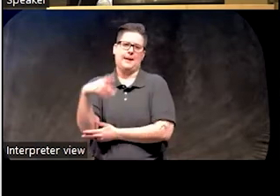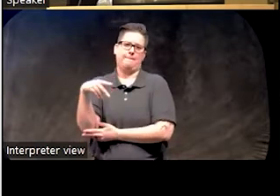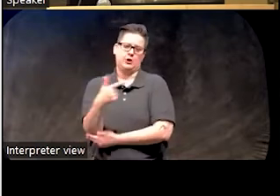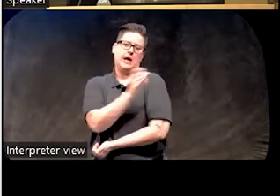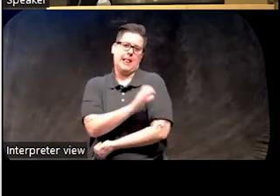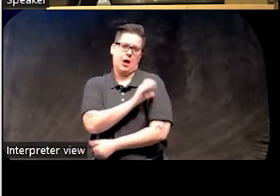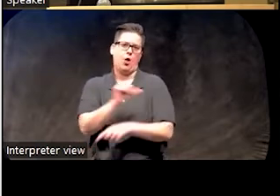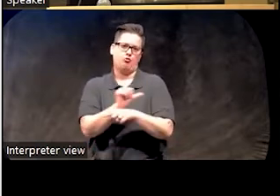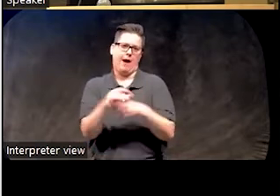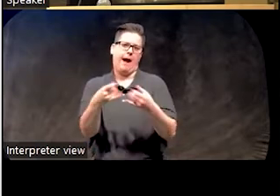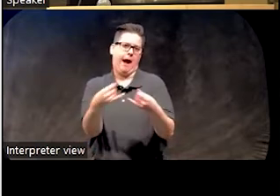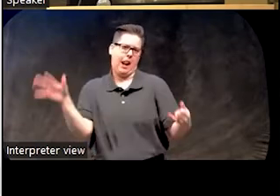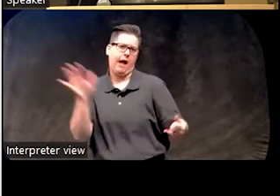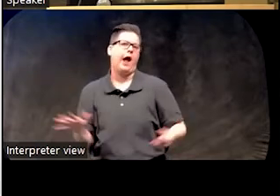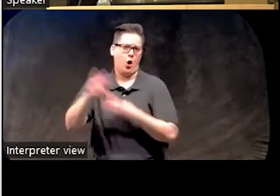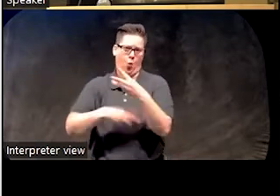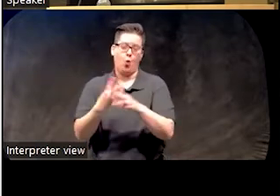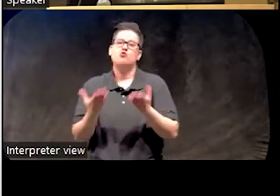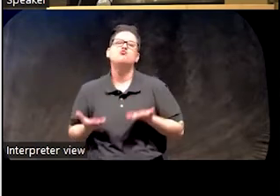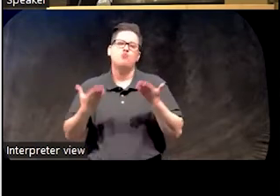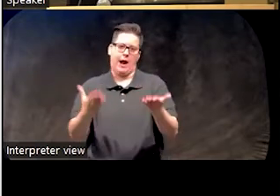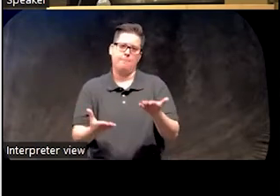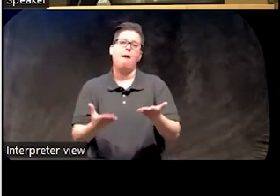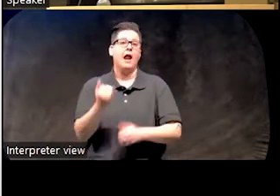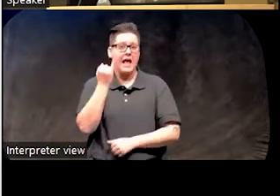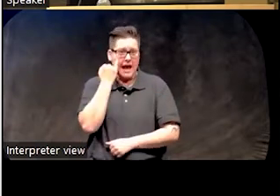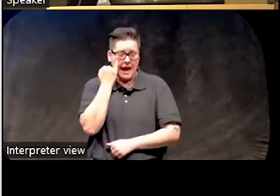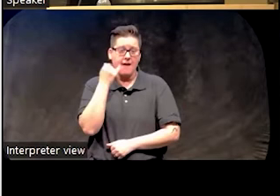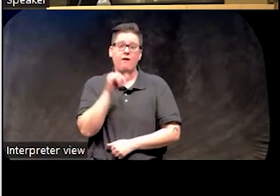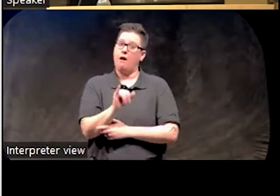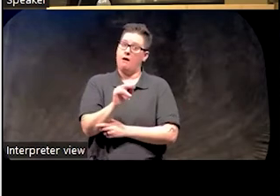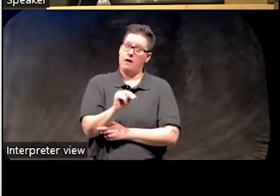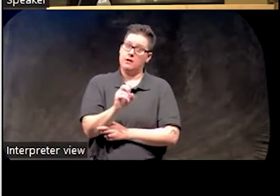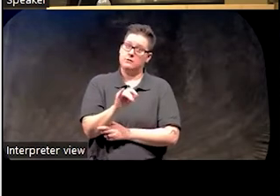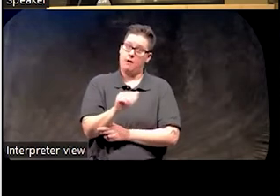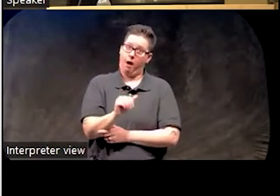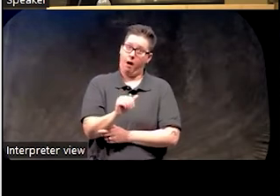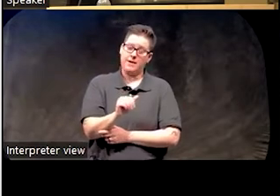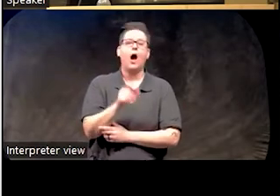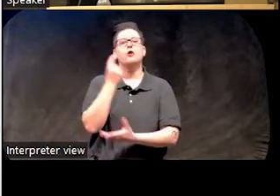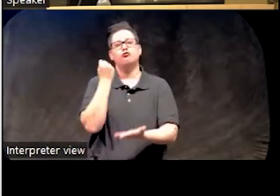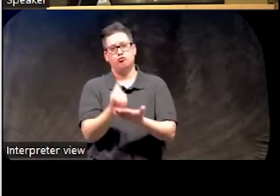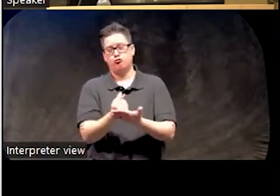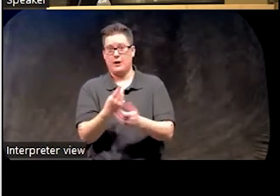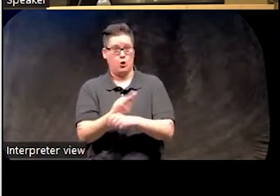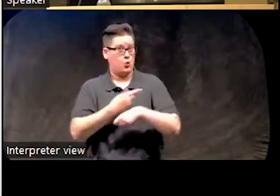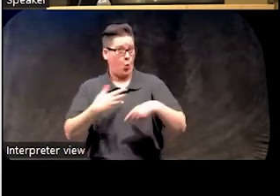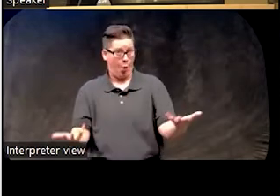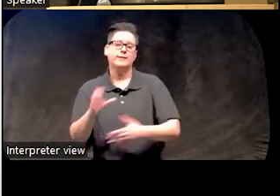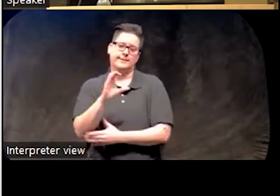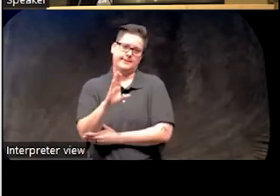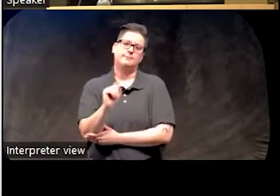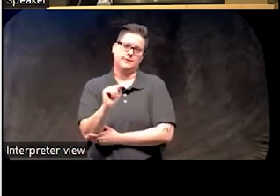throughout the world suggesting, recommending that if you are faced with insomnia as a clinician, you treat the insomnia with